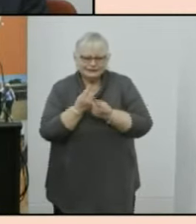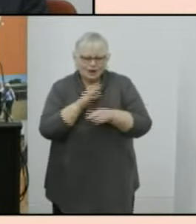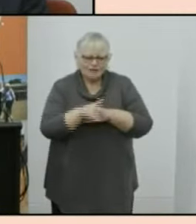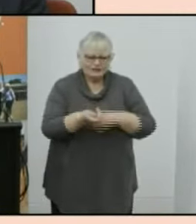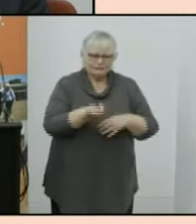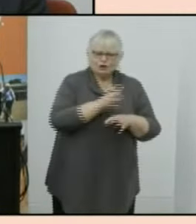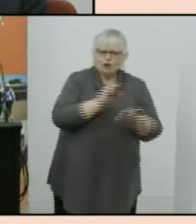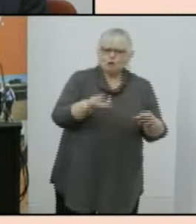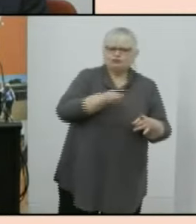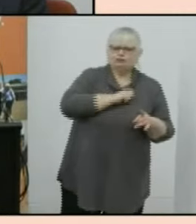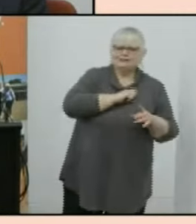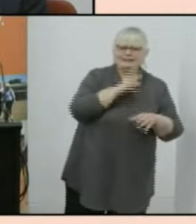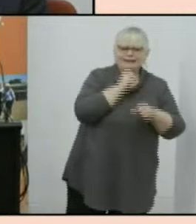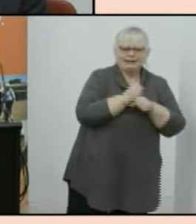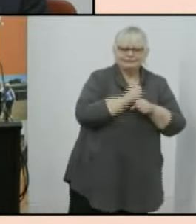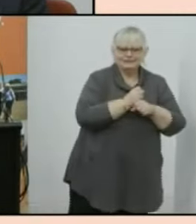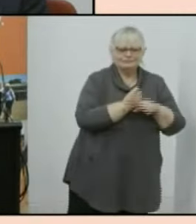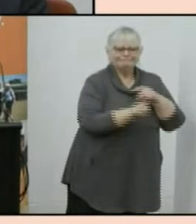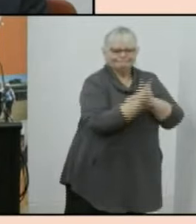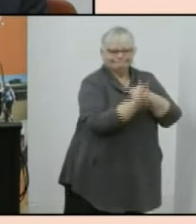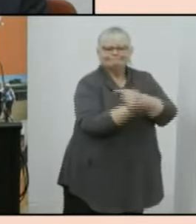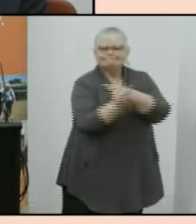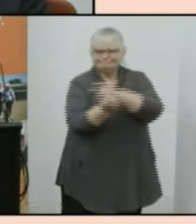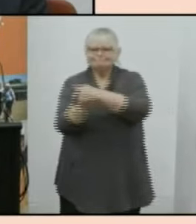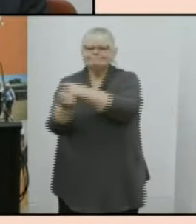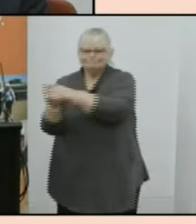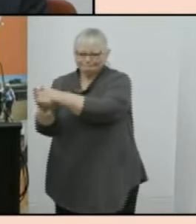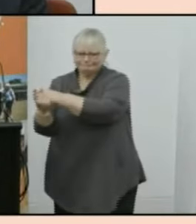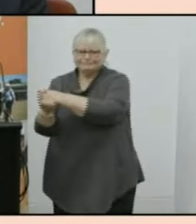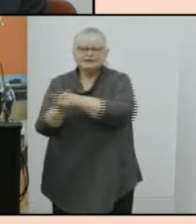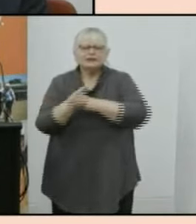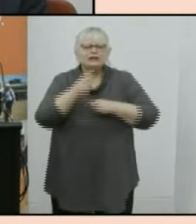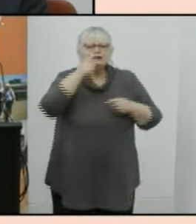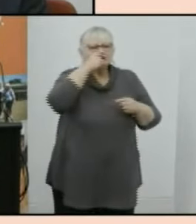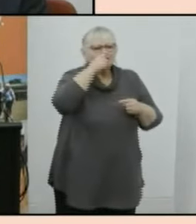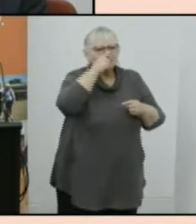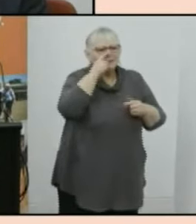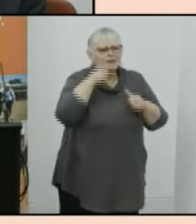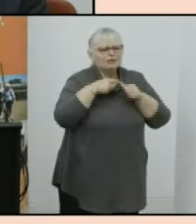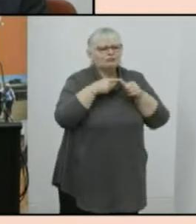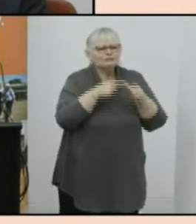and so I think people responded to